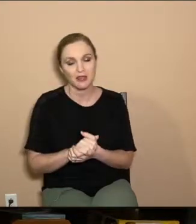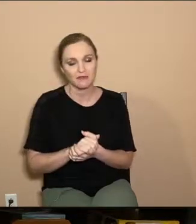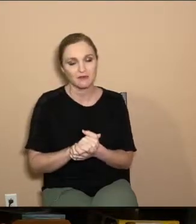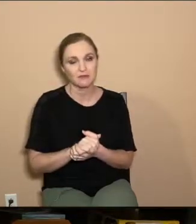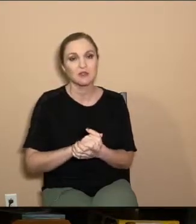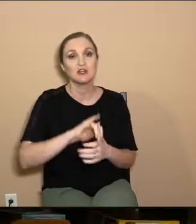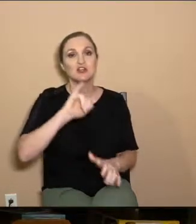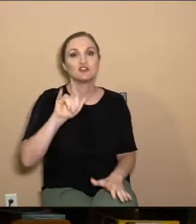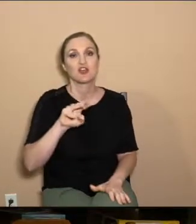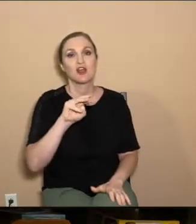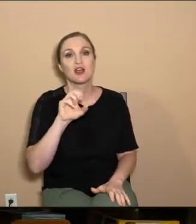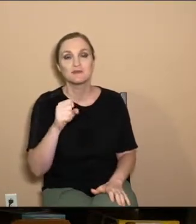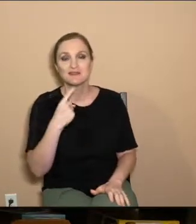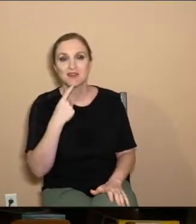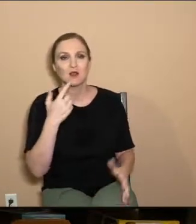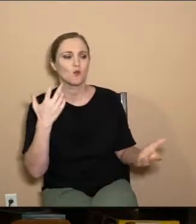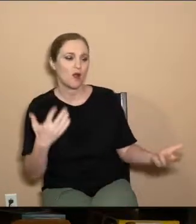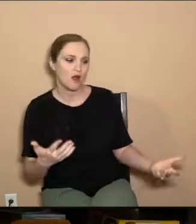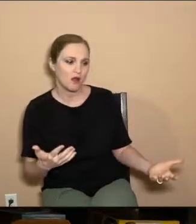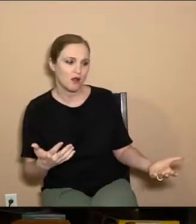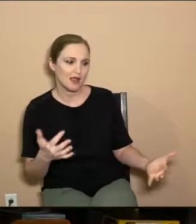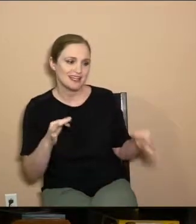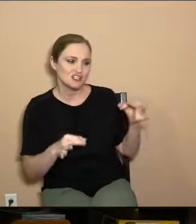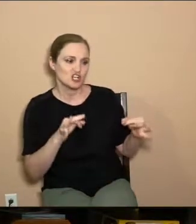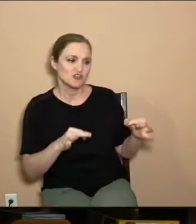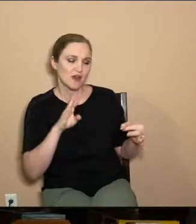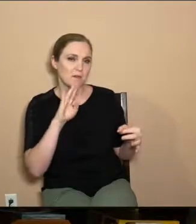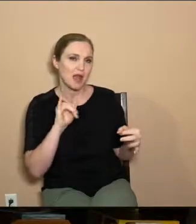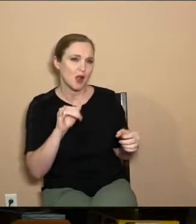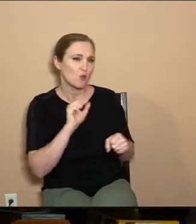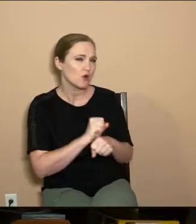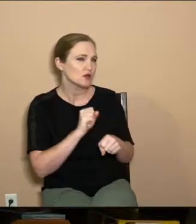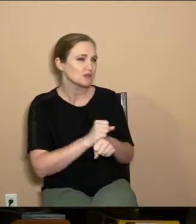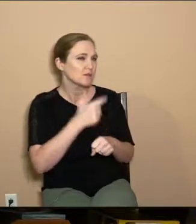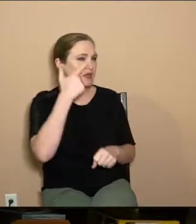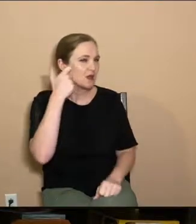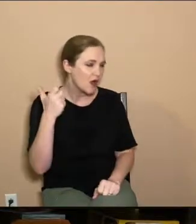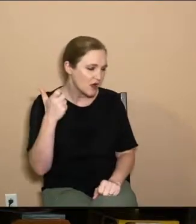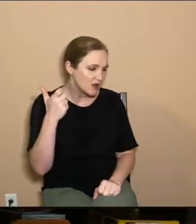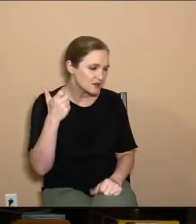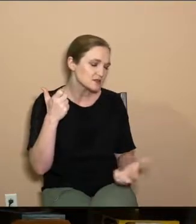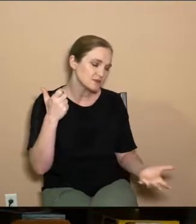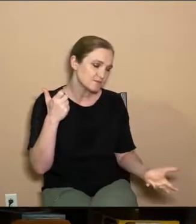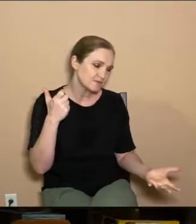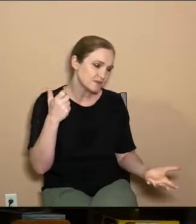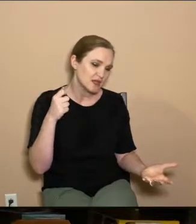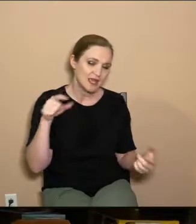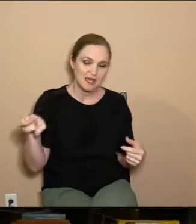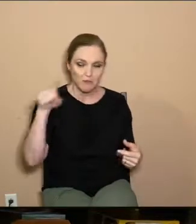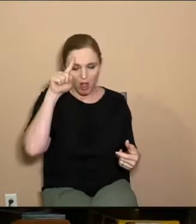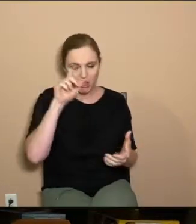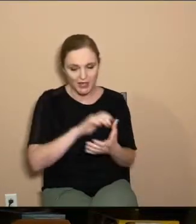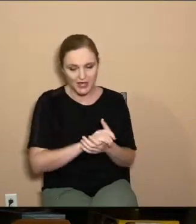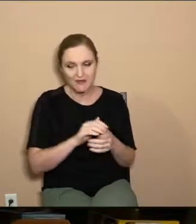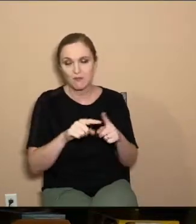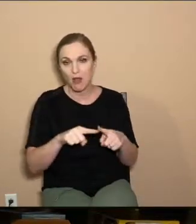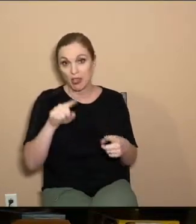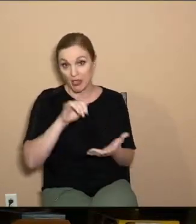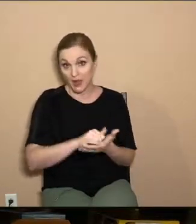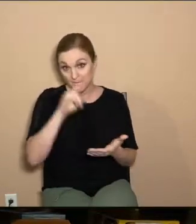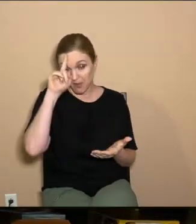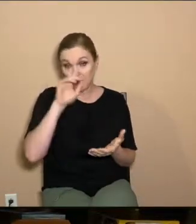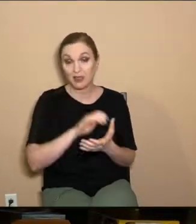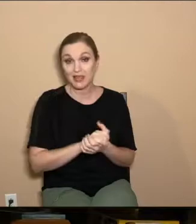James is saying, well, but he is justified by his works because even though he believed, that belief